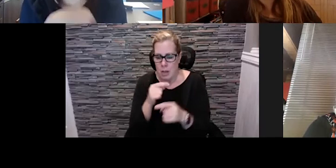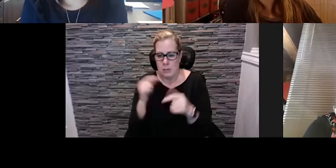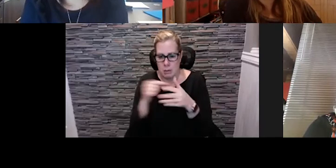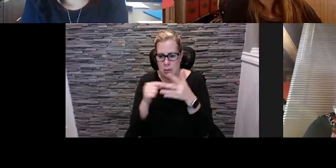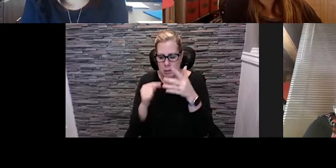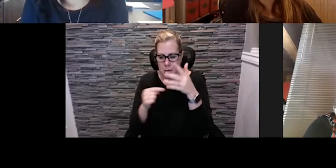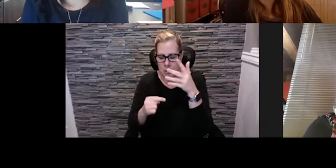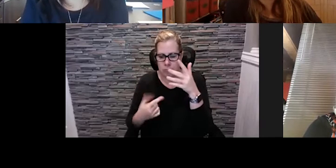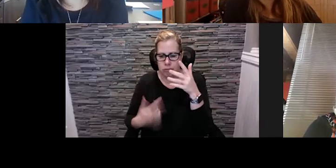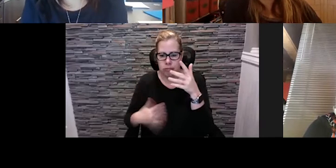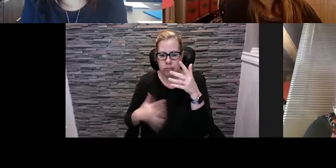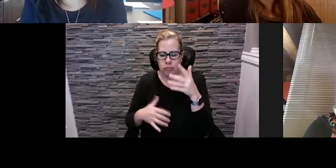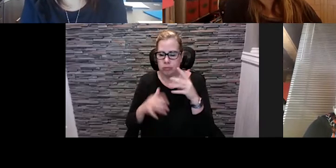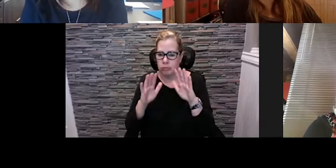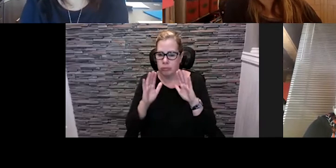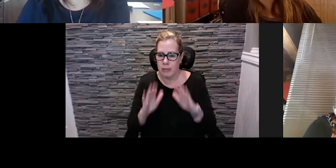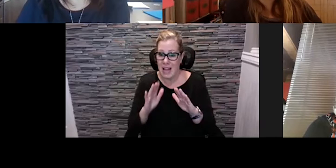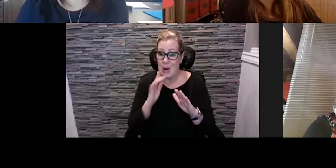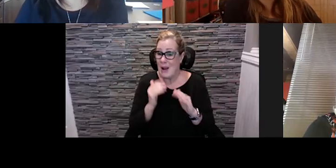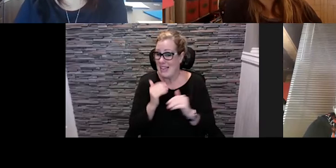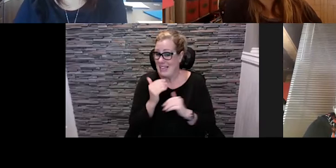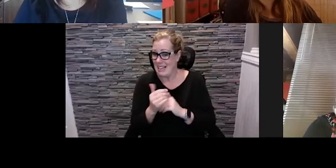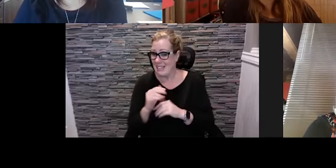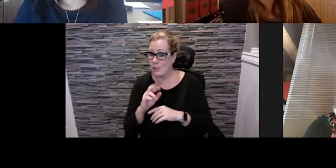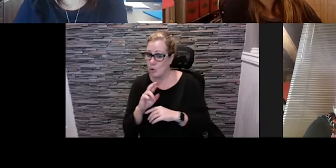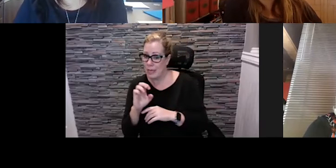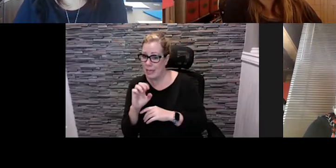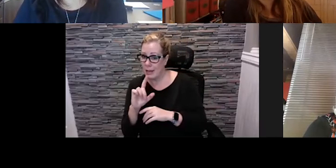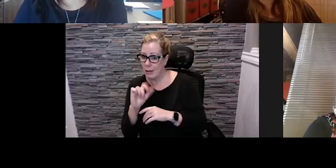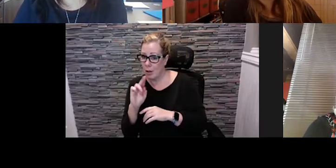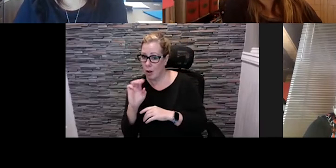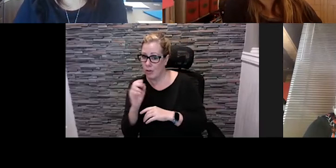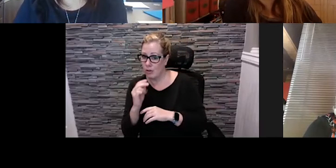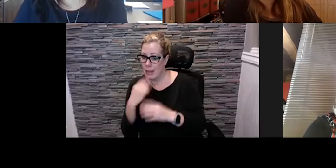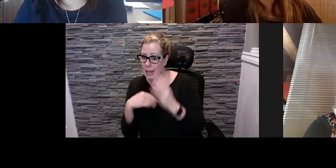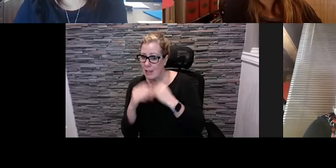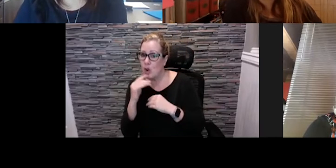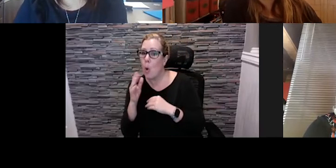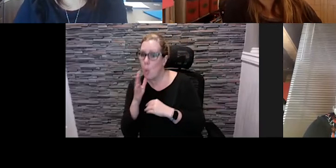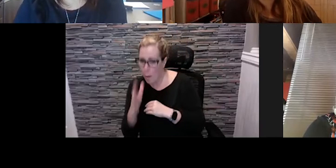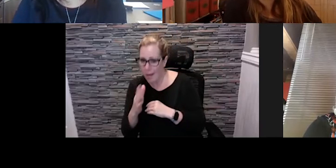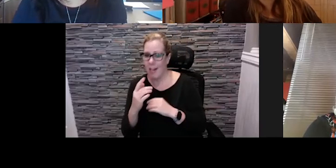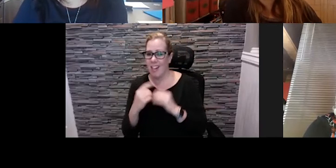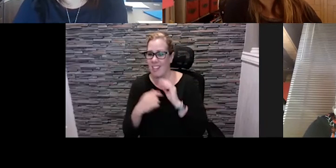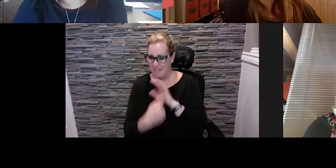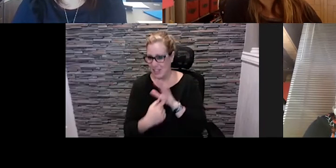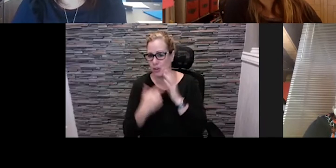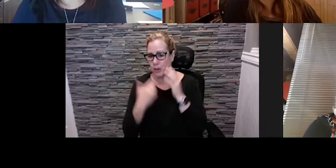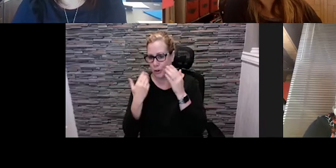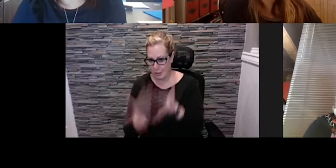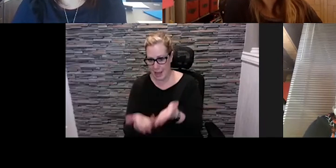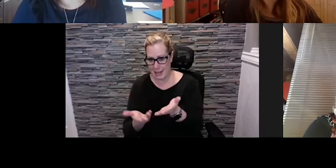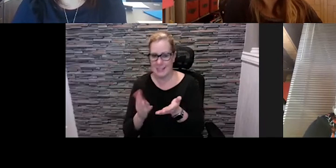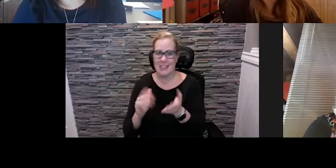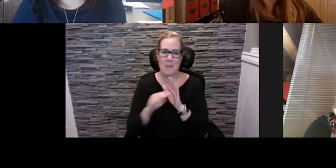time to segue into that our next relaunch lunch is going to feature hotels live and the format and the model